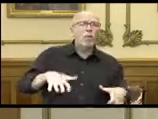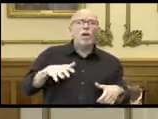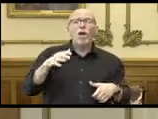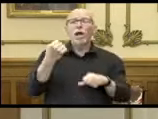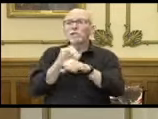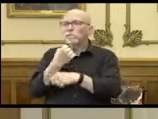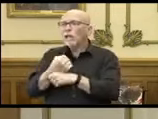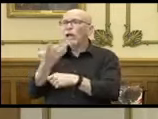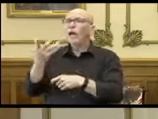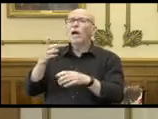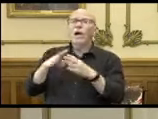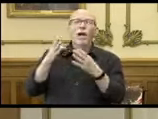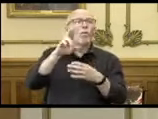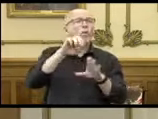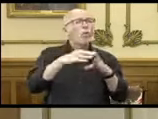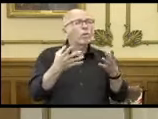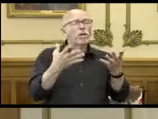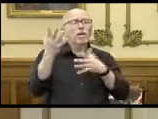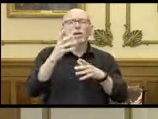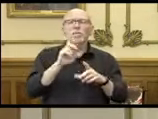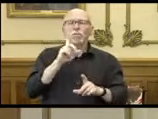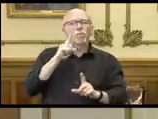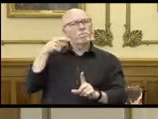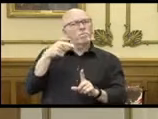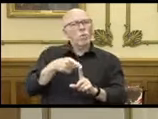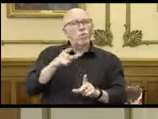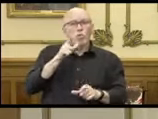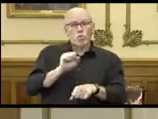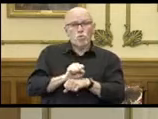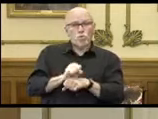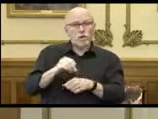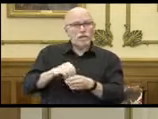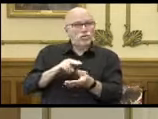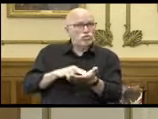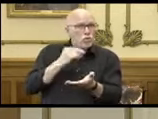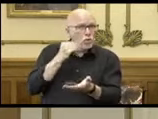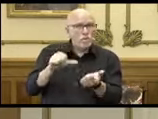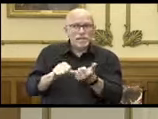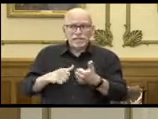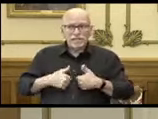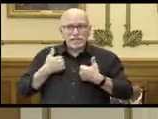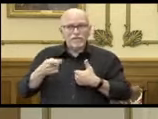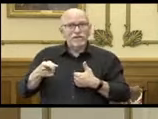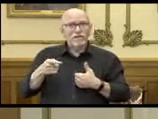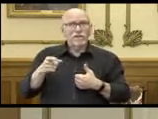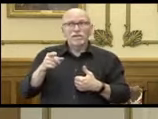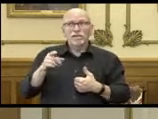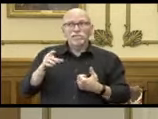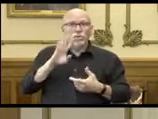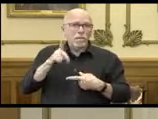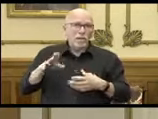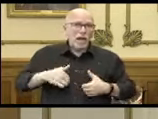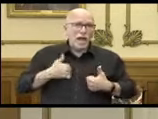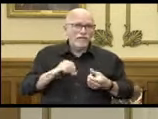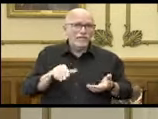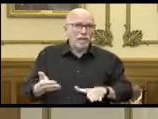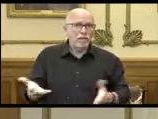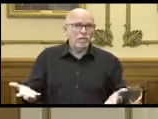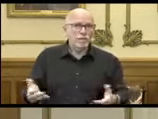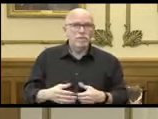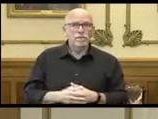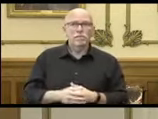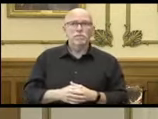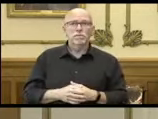reporting and reopening but for the Hoosiers who live and work in these long-term care facilities this pandemic is about life and death. Right.